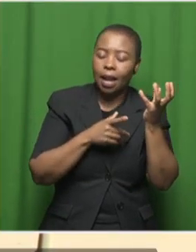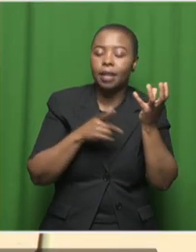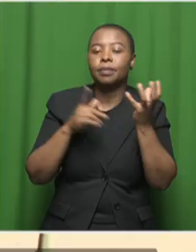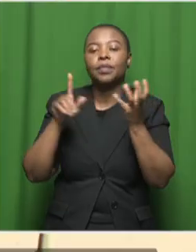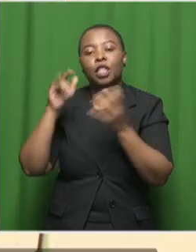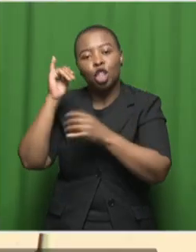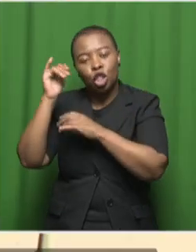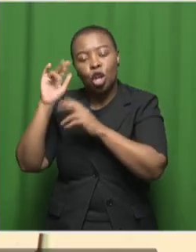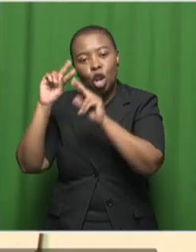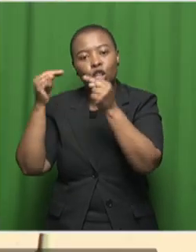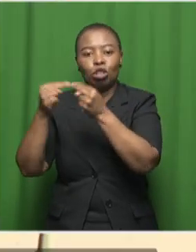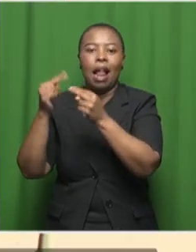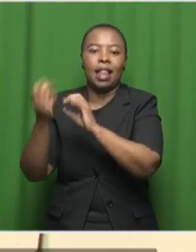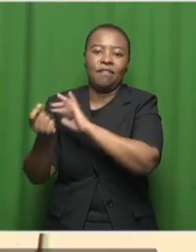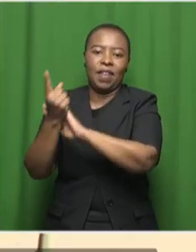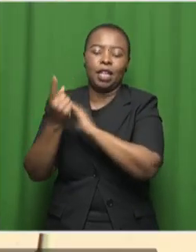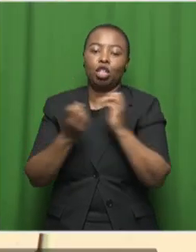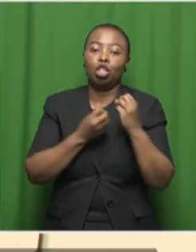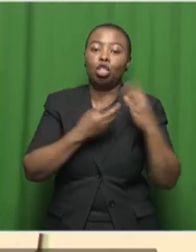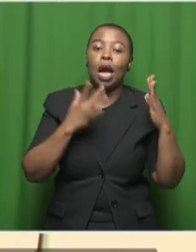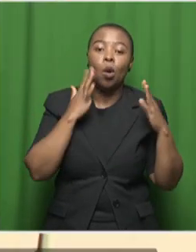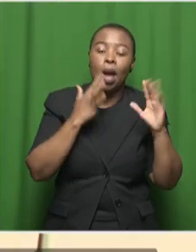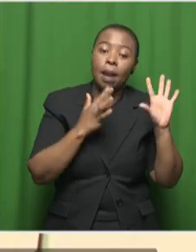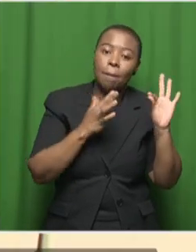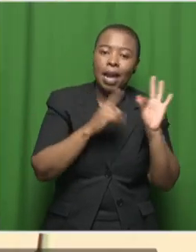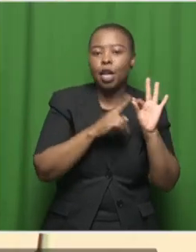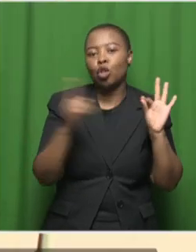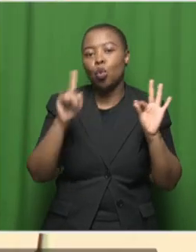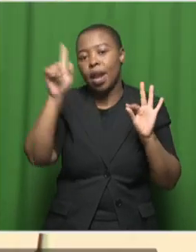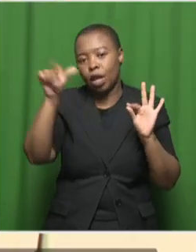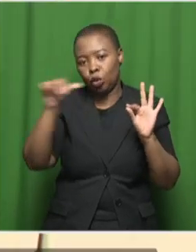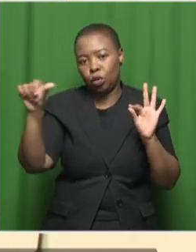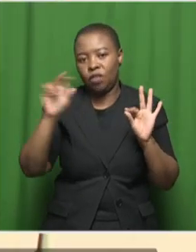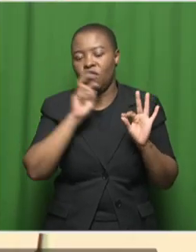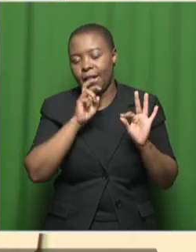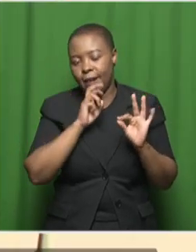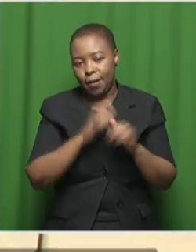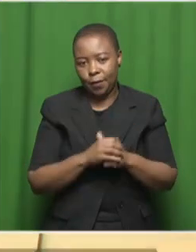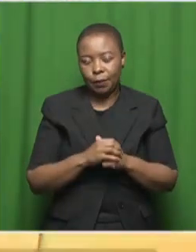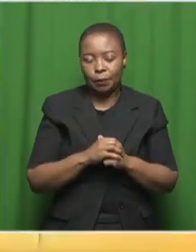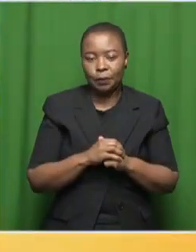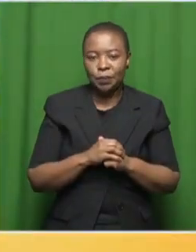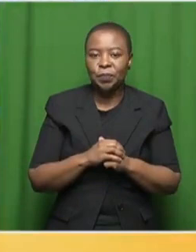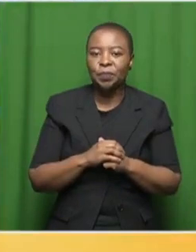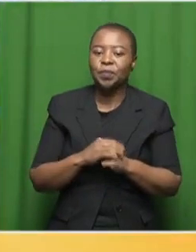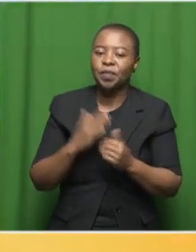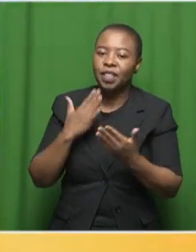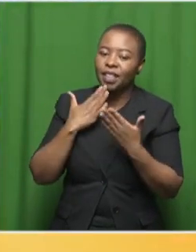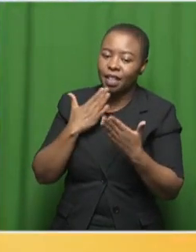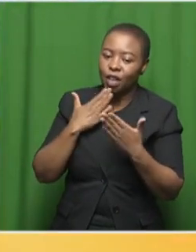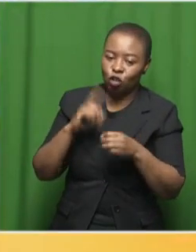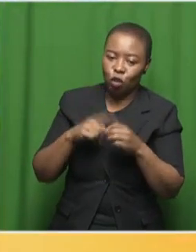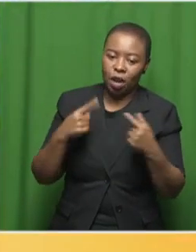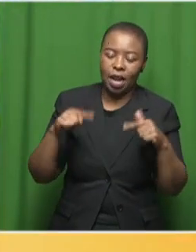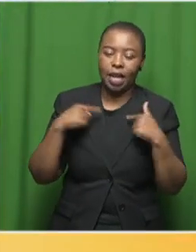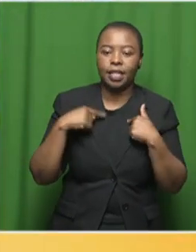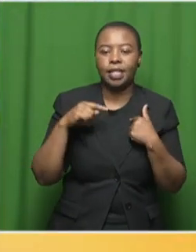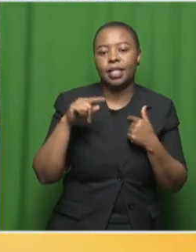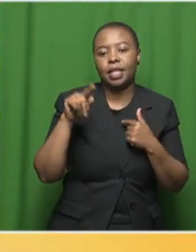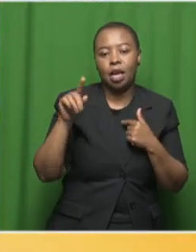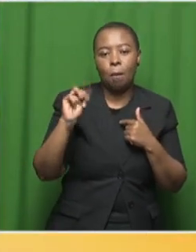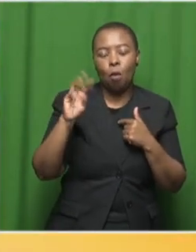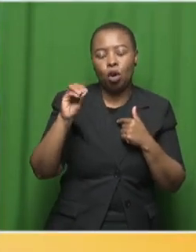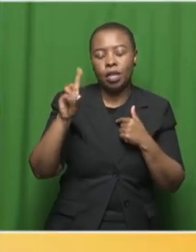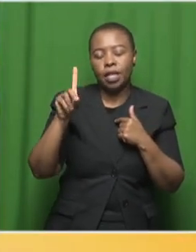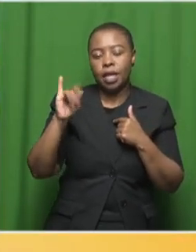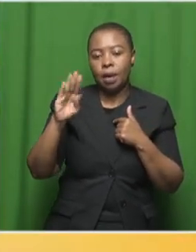is that starting on monday up until uh the uh uh next week friday all right all ishmael thank you so much for joining us ishmael modiba there in